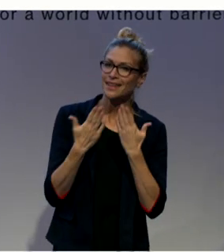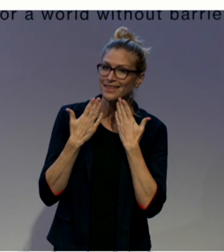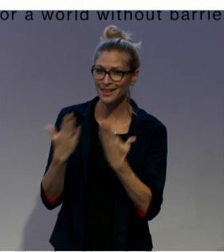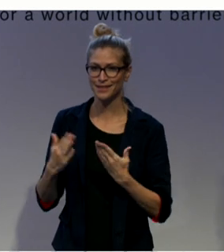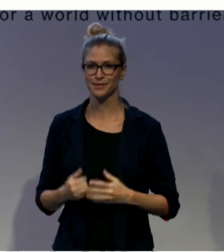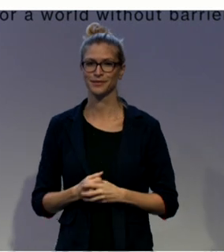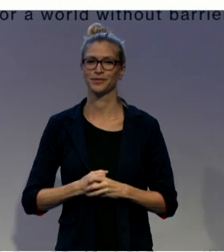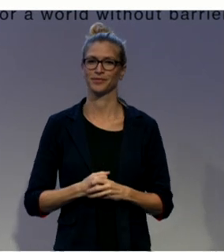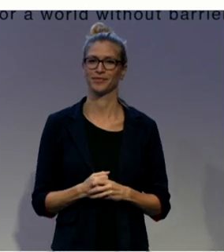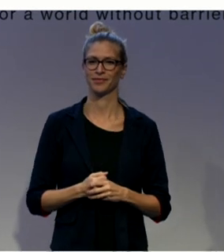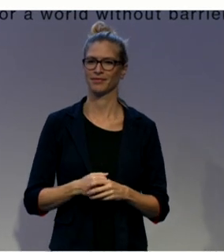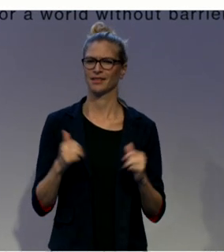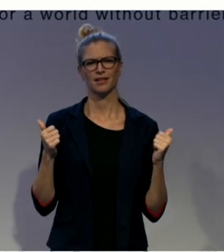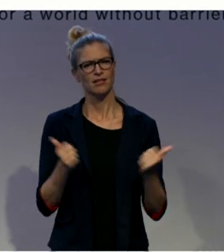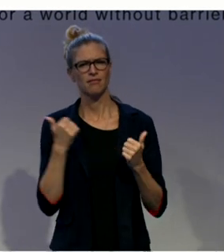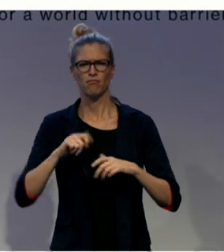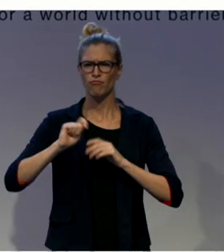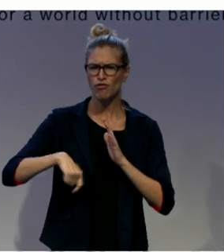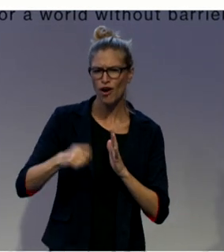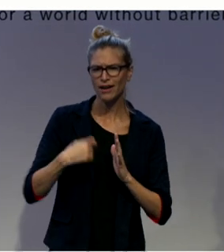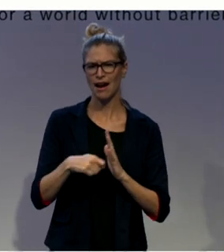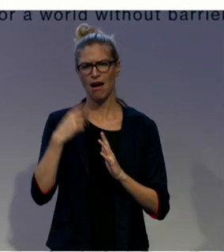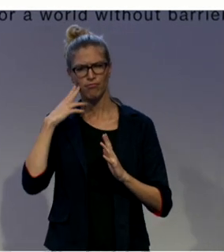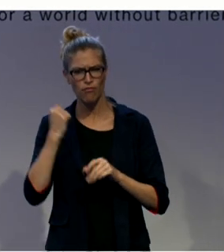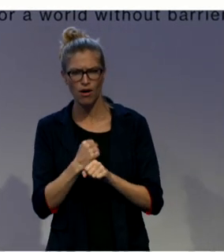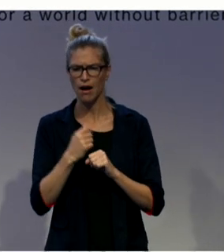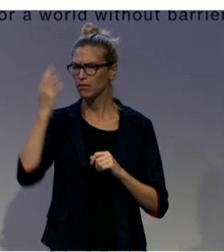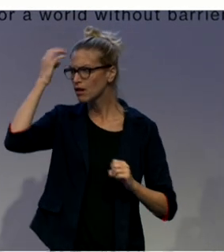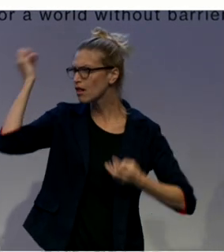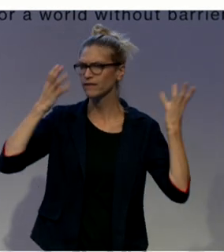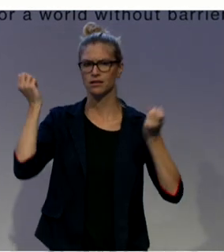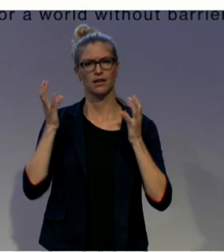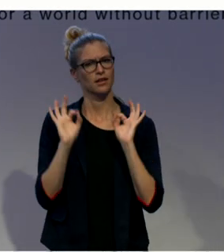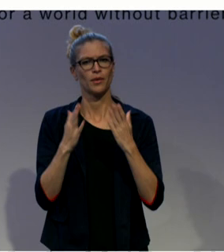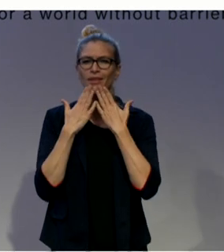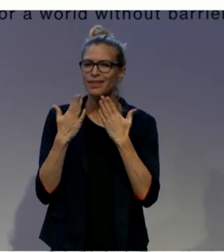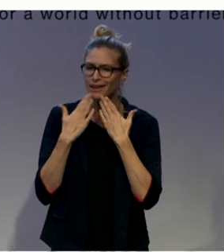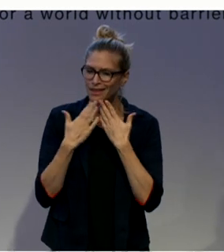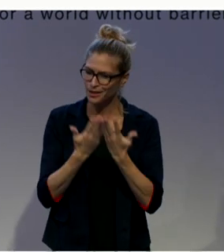your great projects, programs, innovations and inspirations. Thank you.